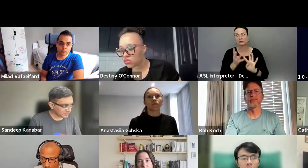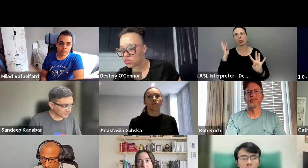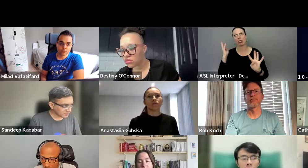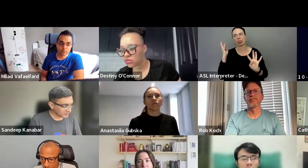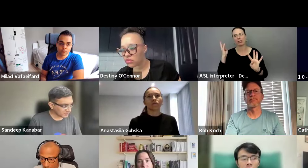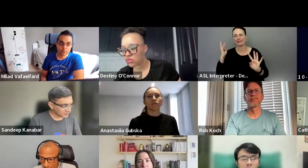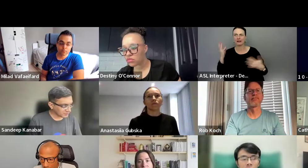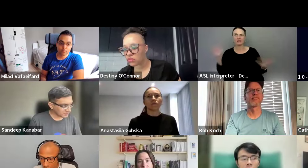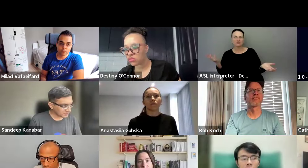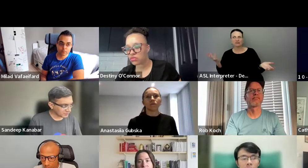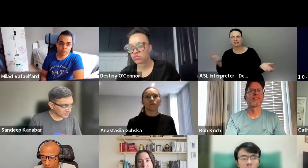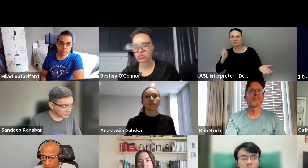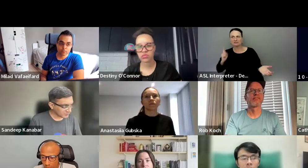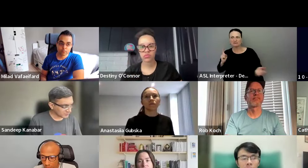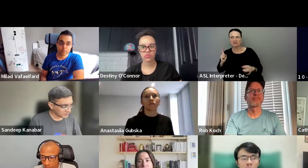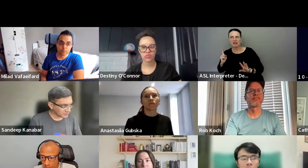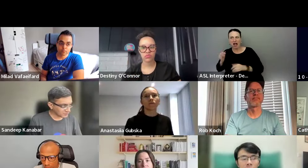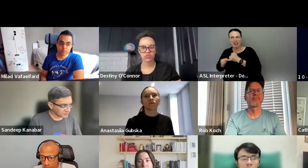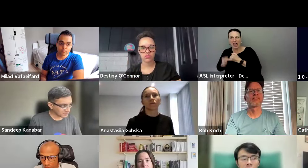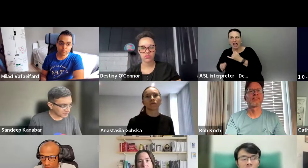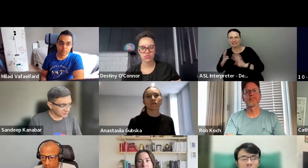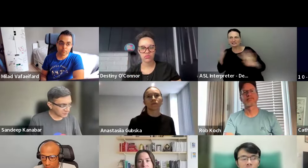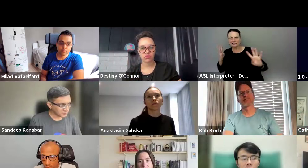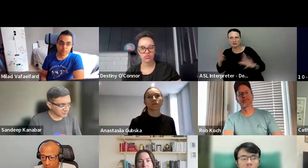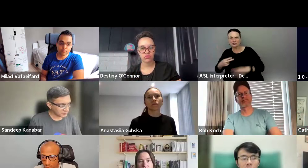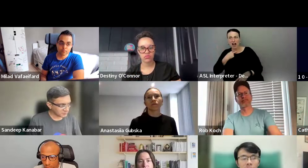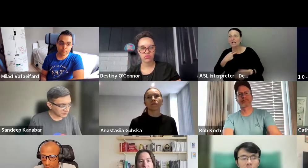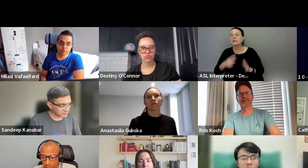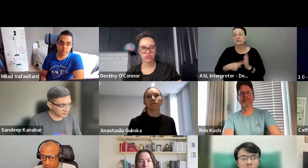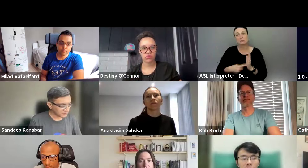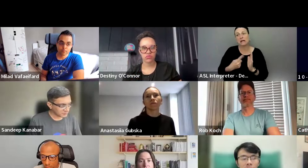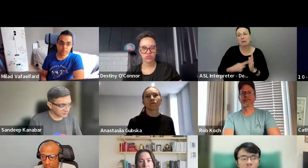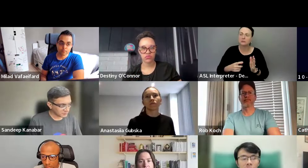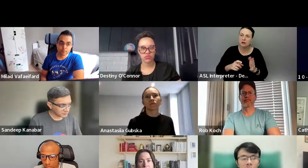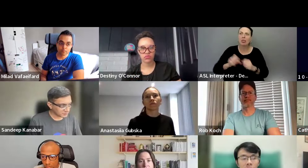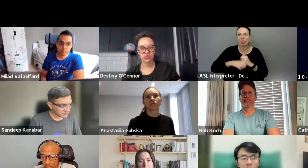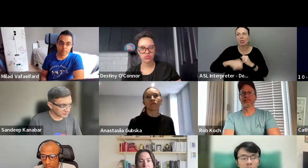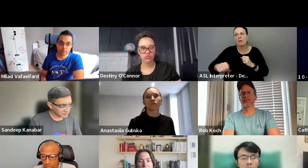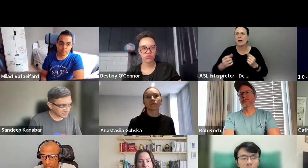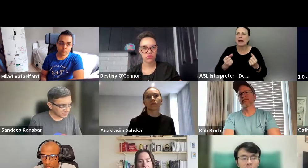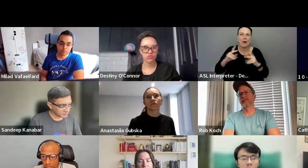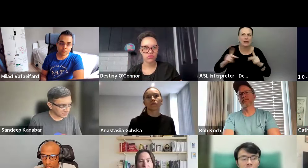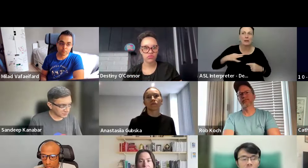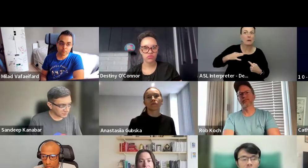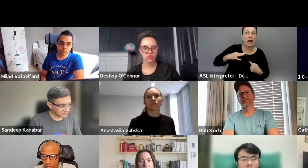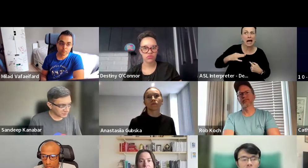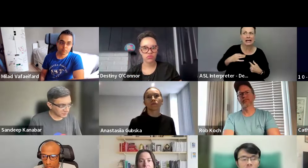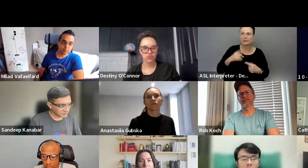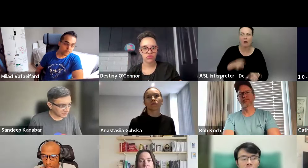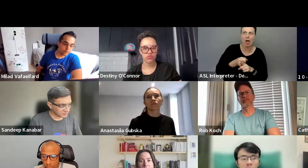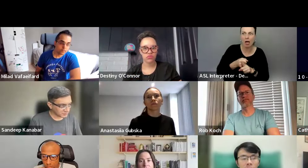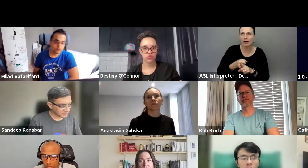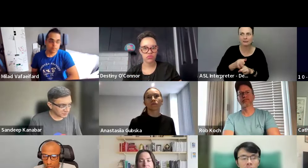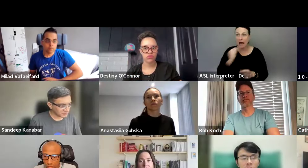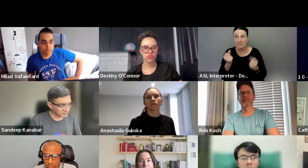of the line. So it doesn't really, it's, I mean, there, there is some time that takes to it, but then it's like how many people are applying. And then if you are in a